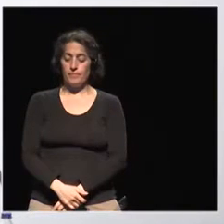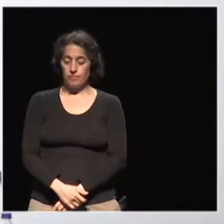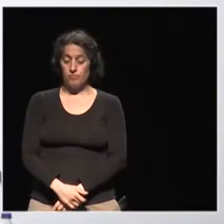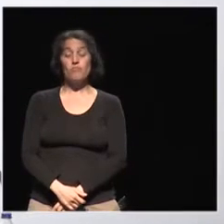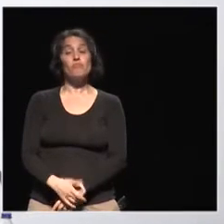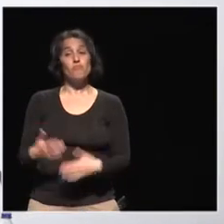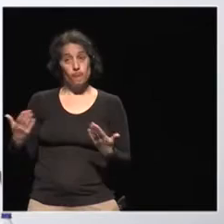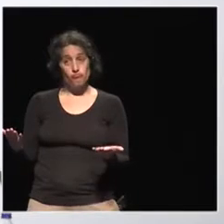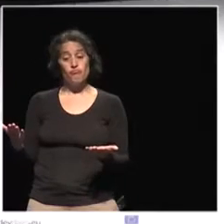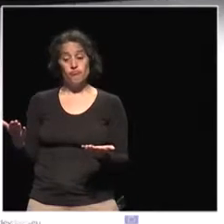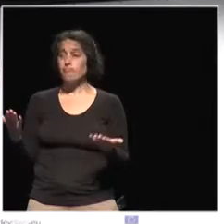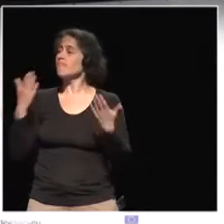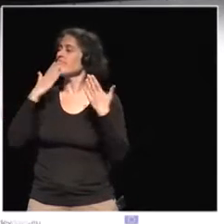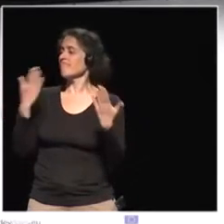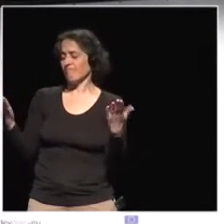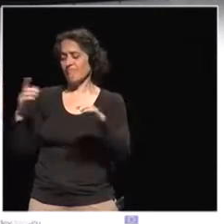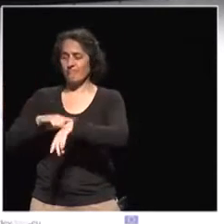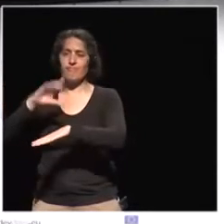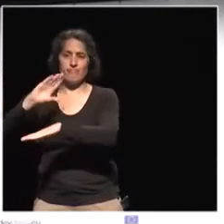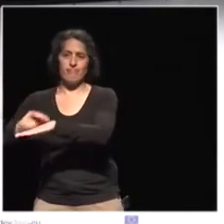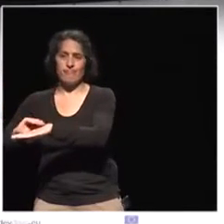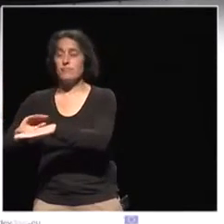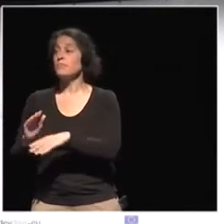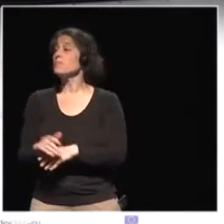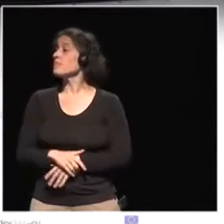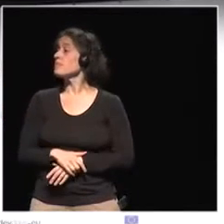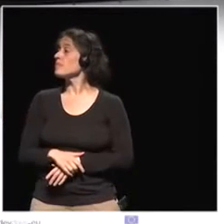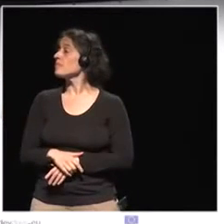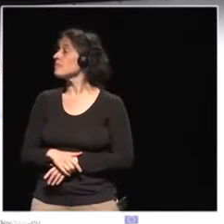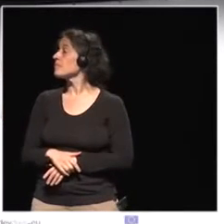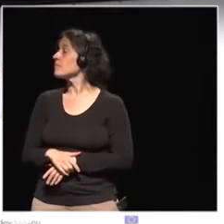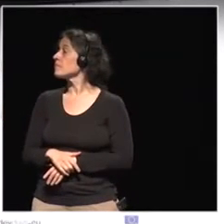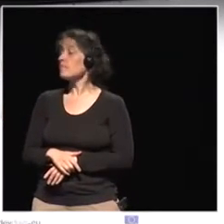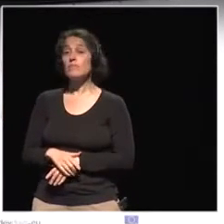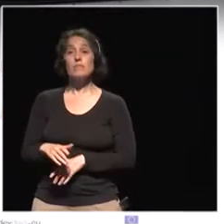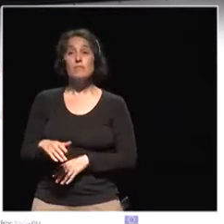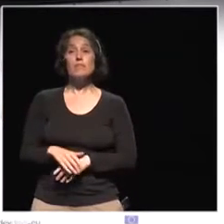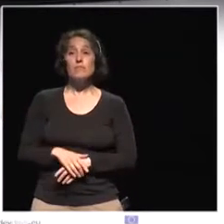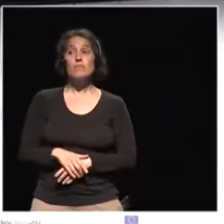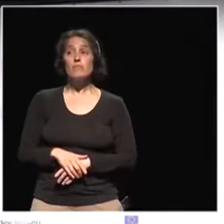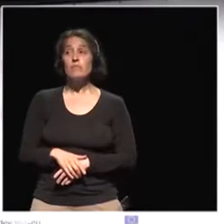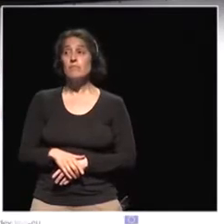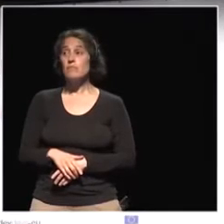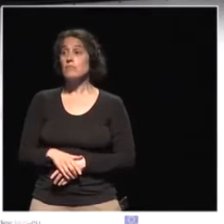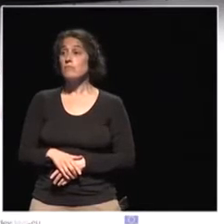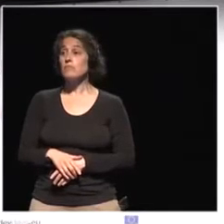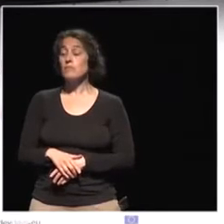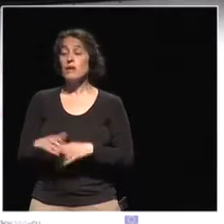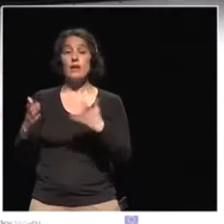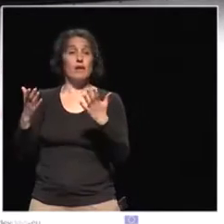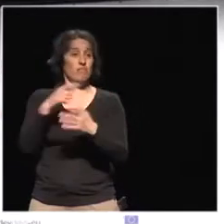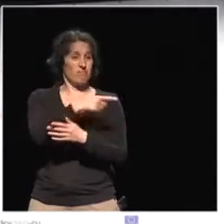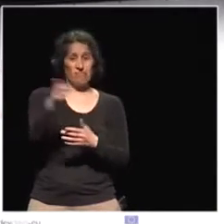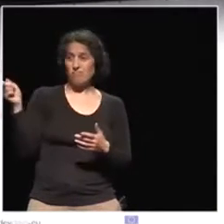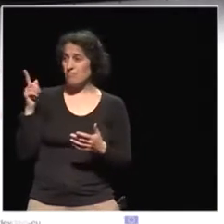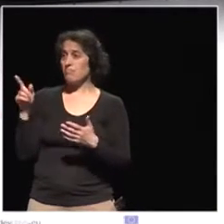Okay, thank you very much. I see we already have quite some words to start the discussion, but maybe for people who didn't have